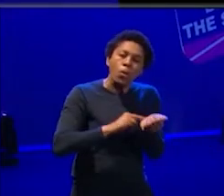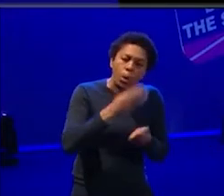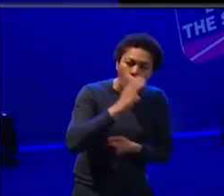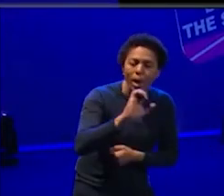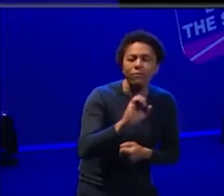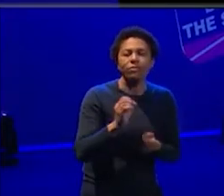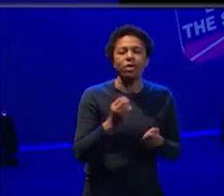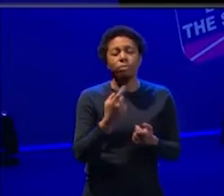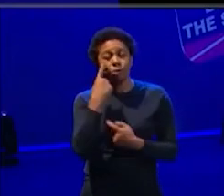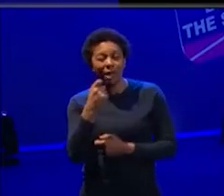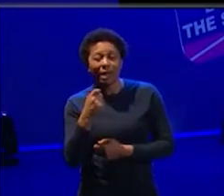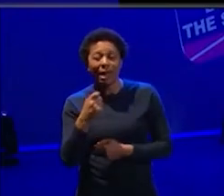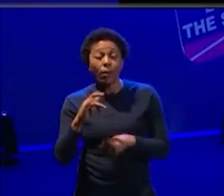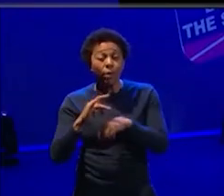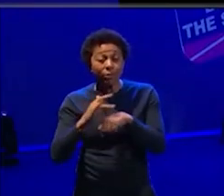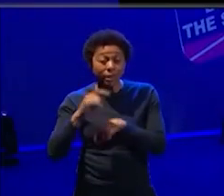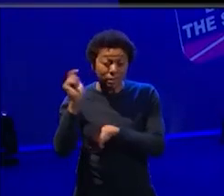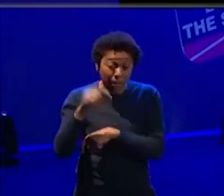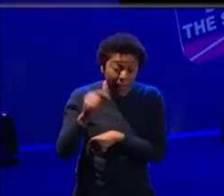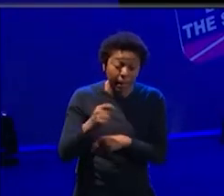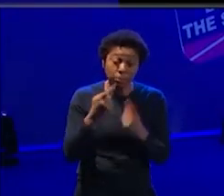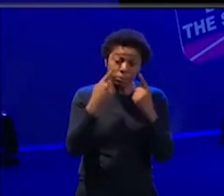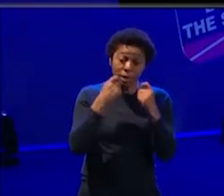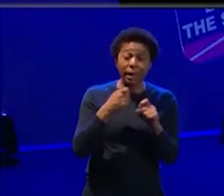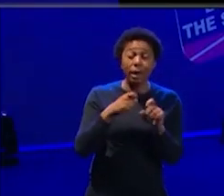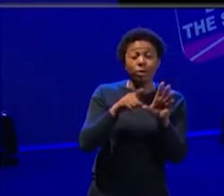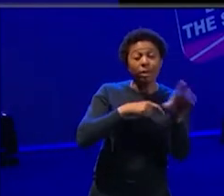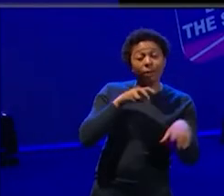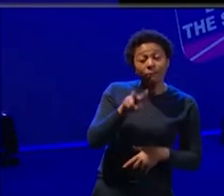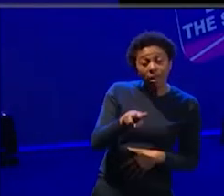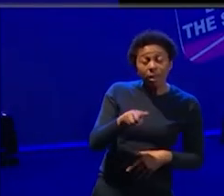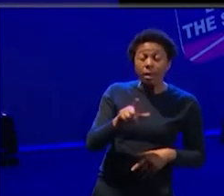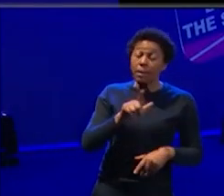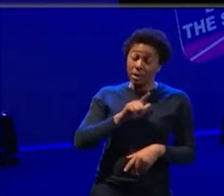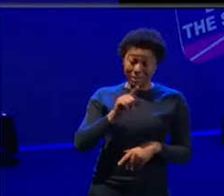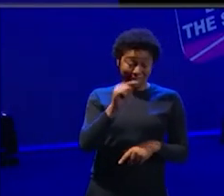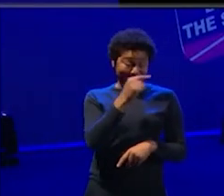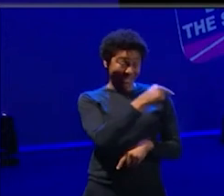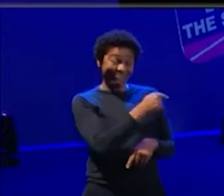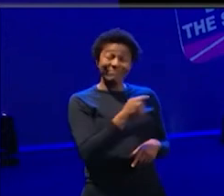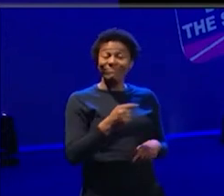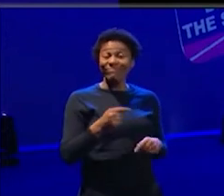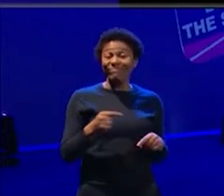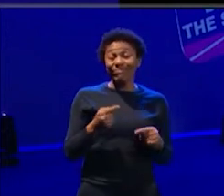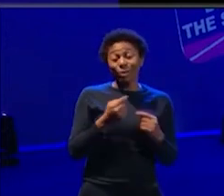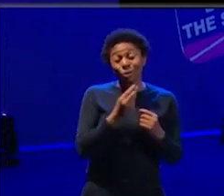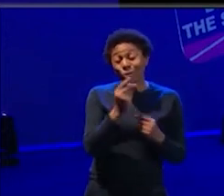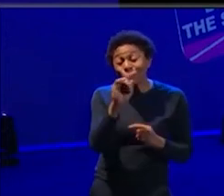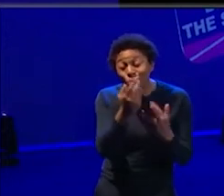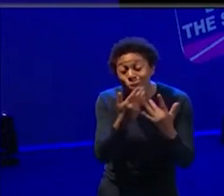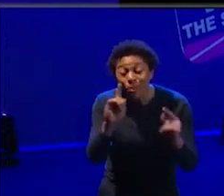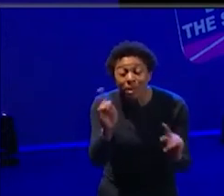out Theatre Peckham, check out Young Vic, get involved because these people are here and there's so many more people that care about you. Like